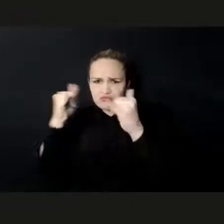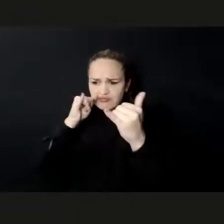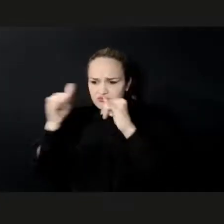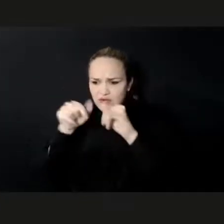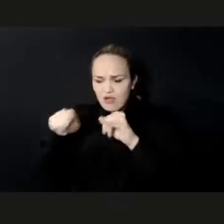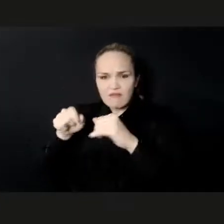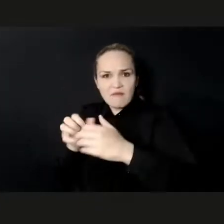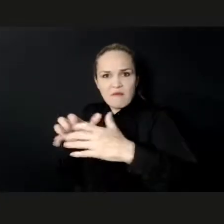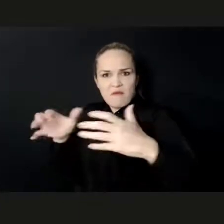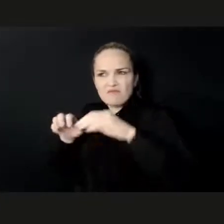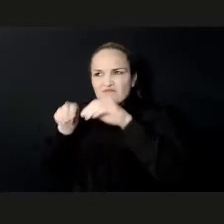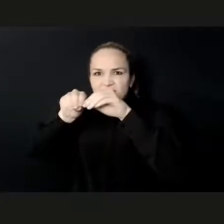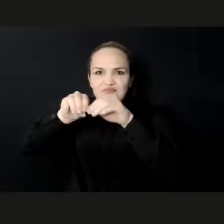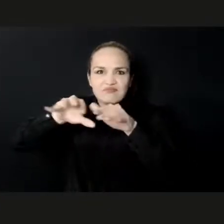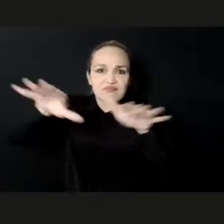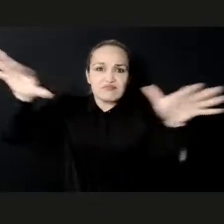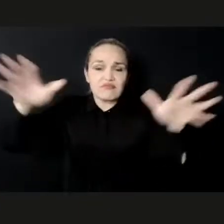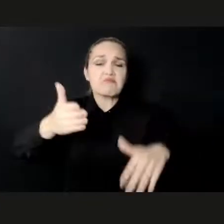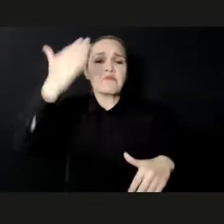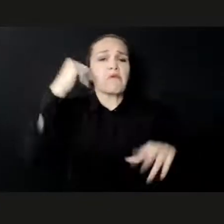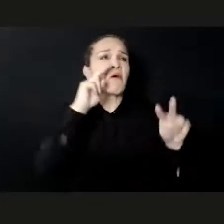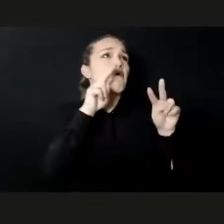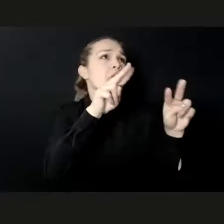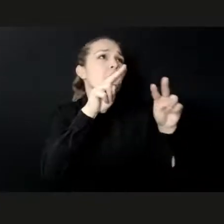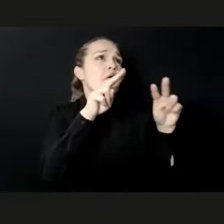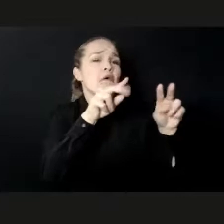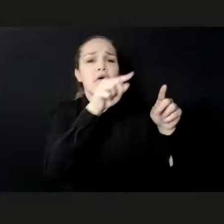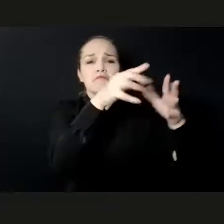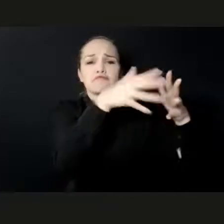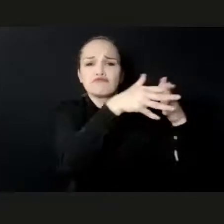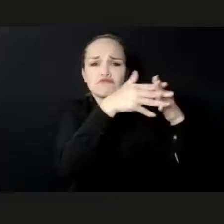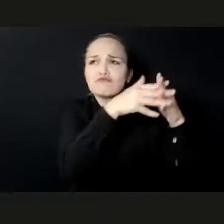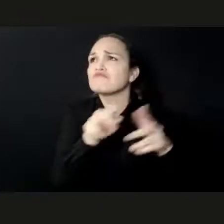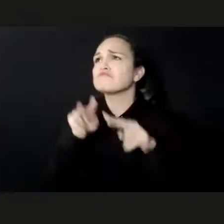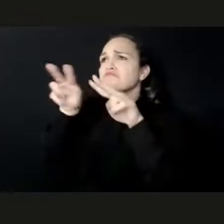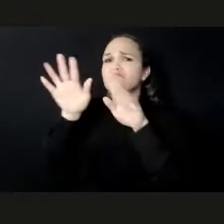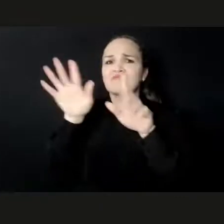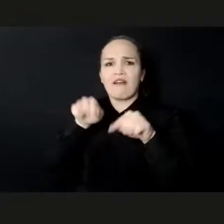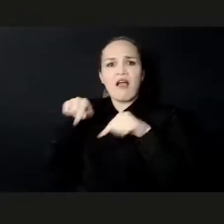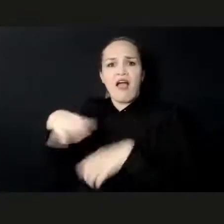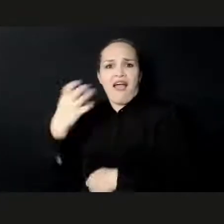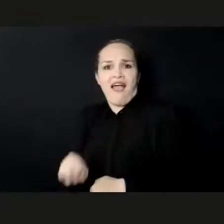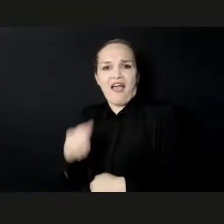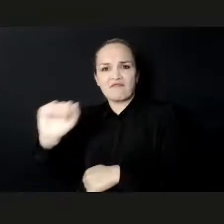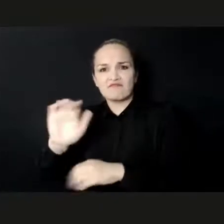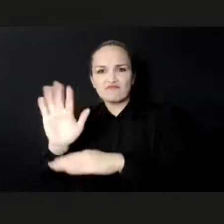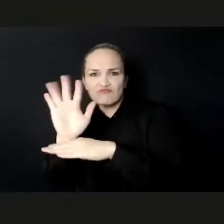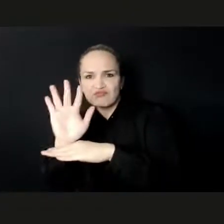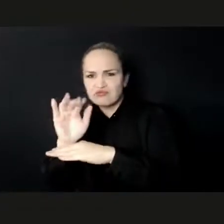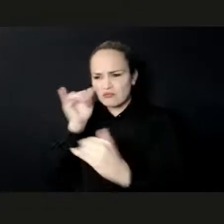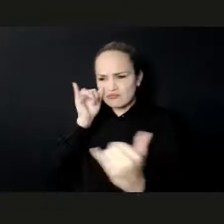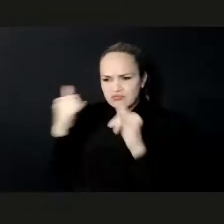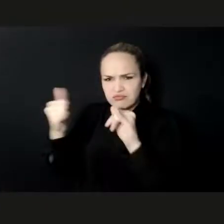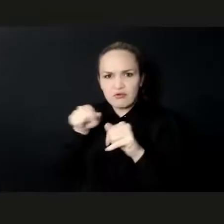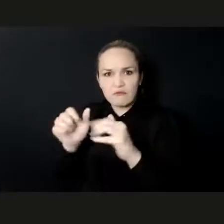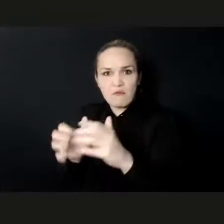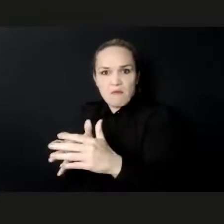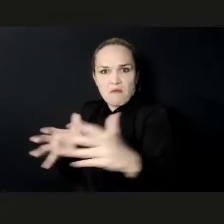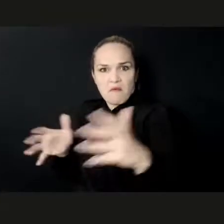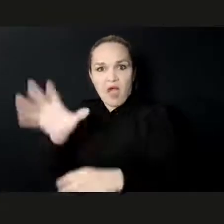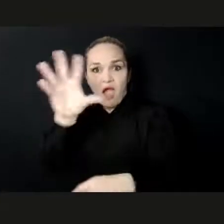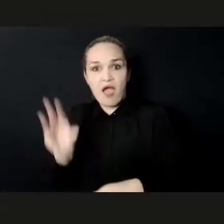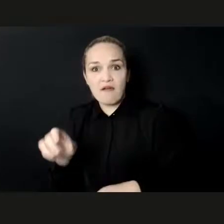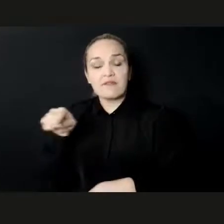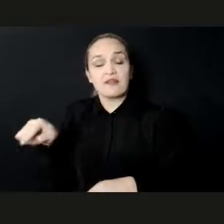reason is that the creative industries create jobs and income, especially for women and